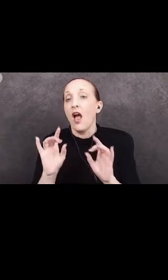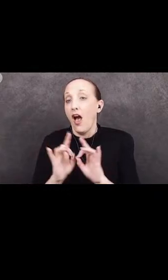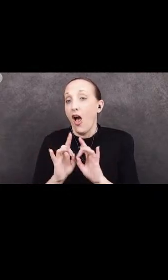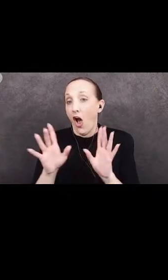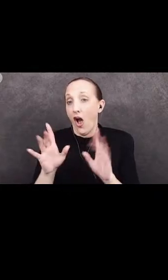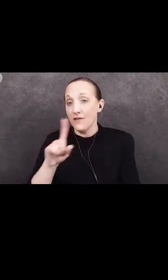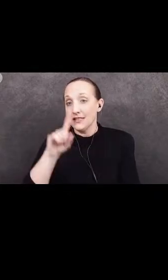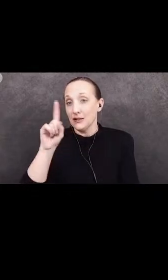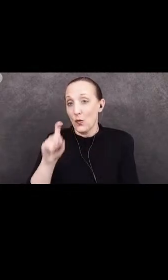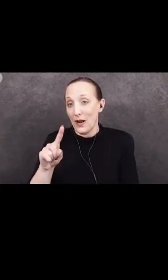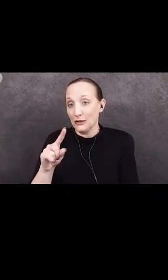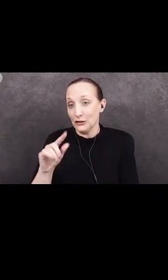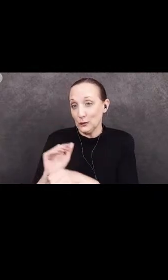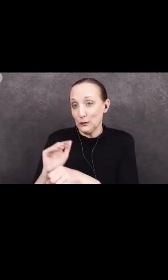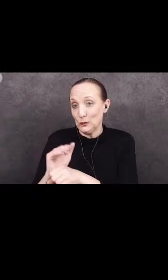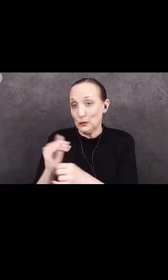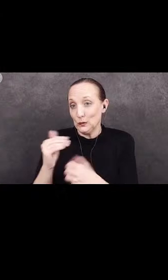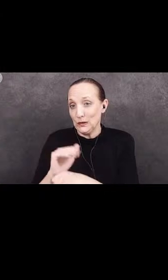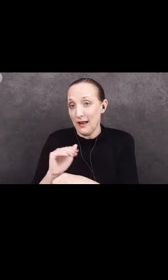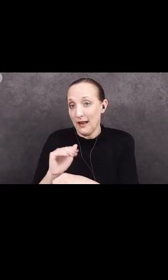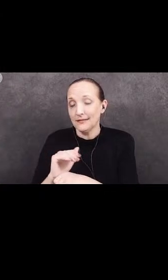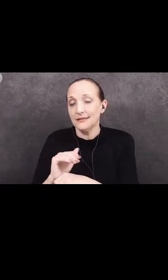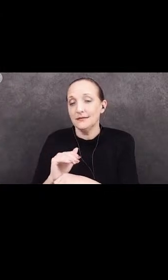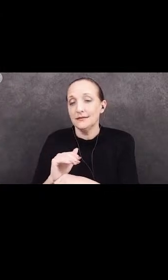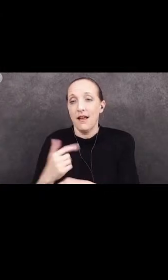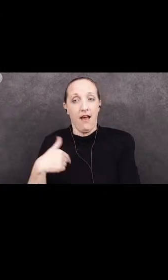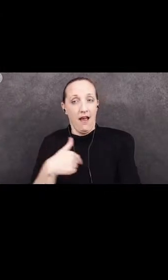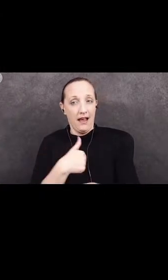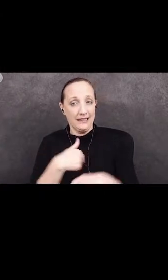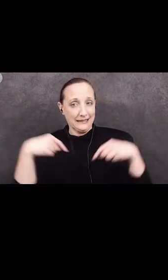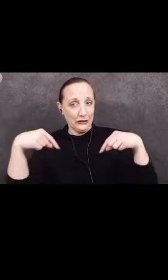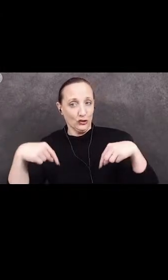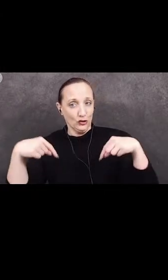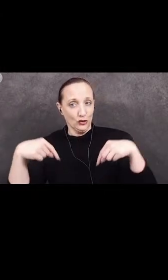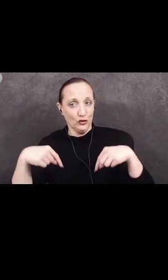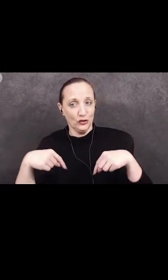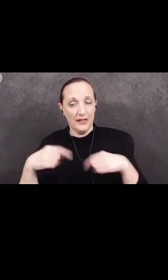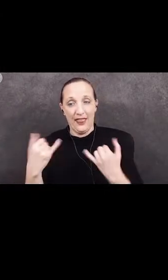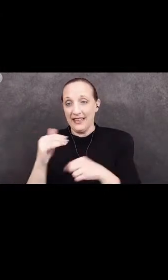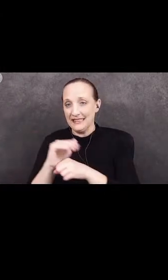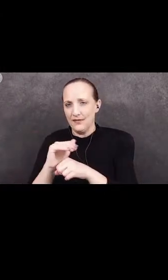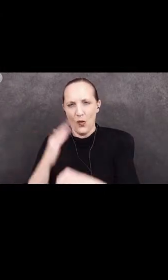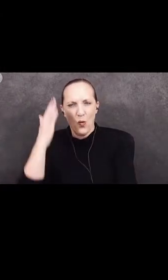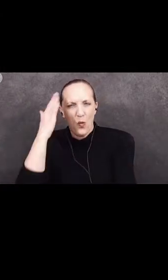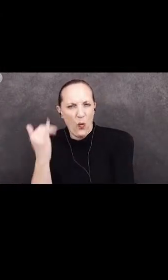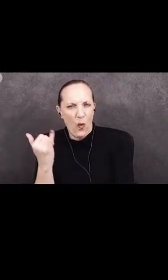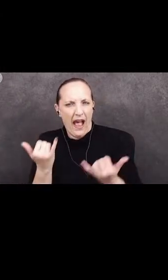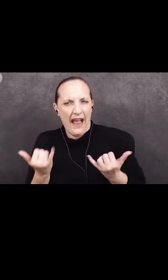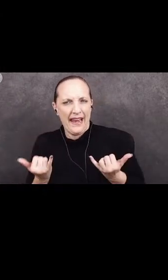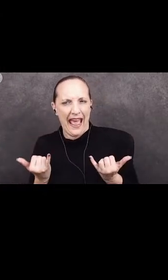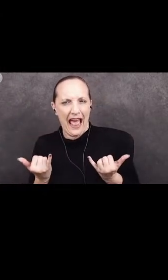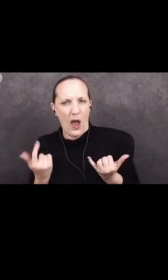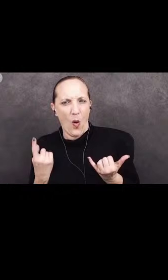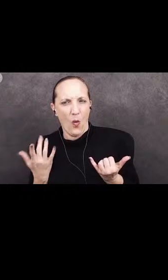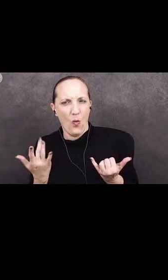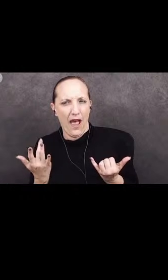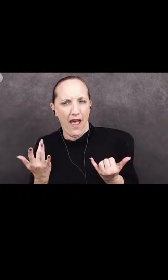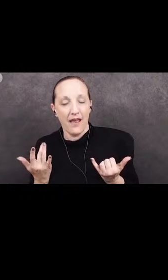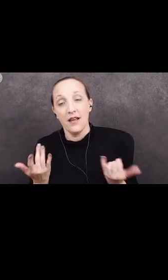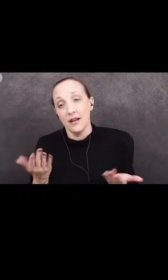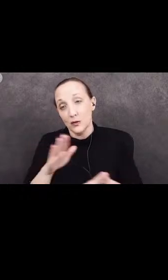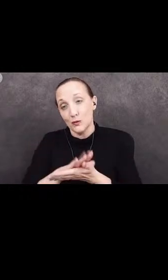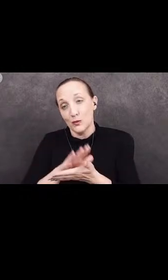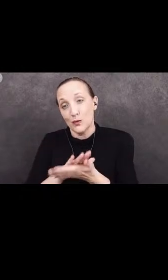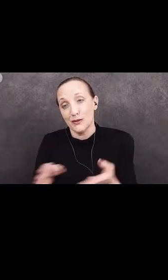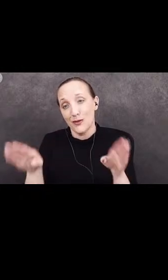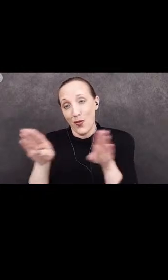question that we have tonight about us being here this evening is why now? Schools are closed,